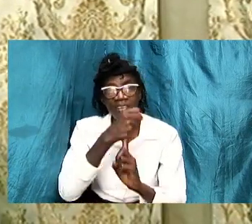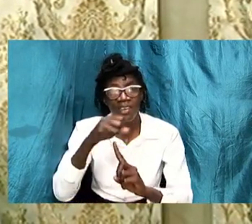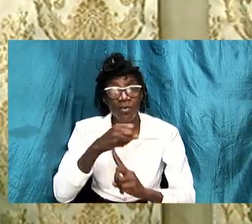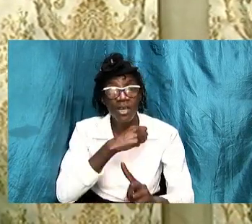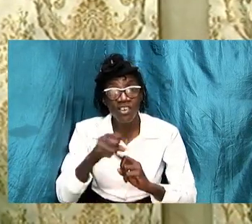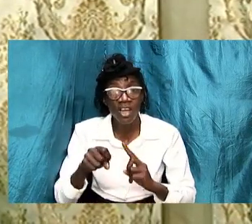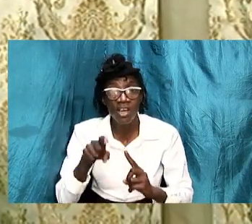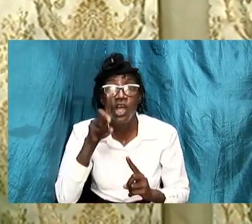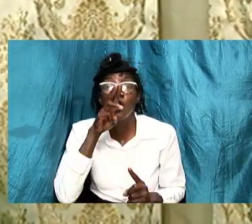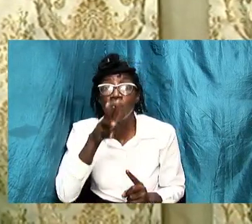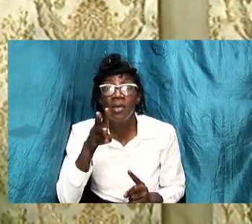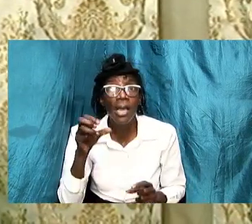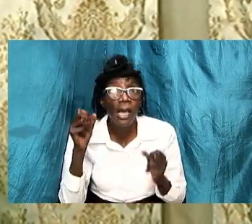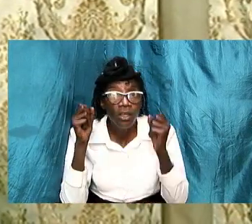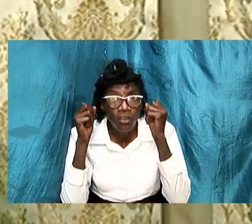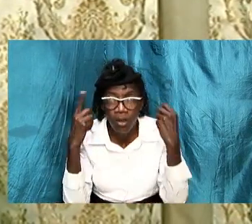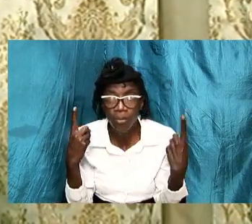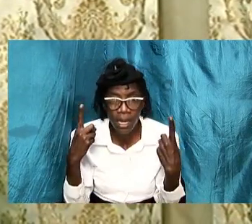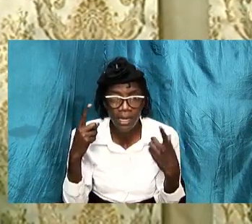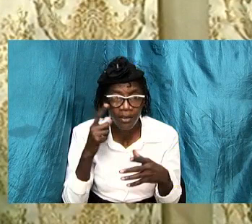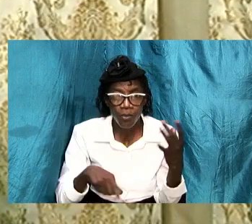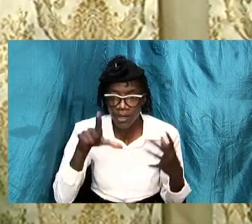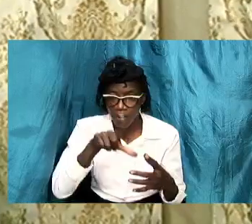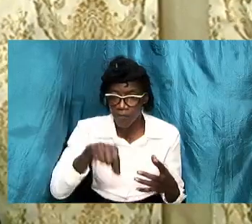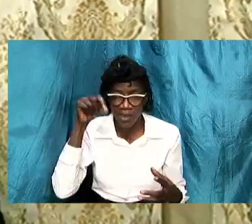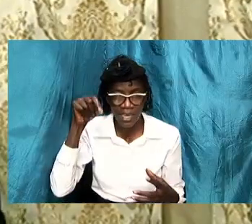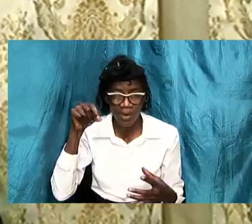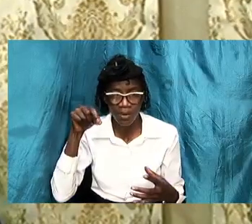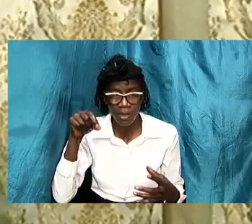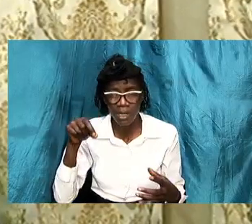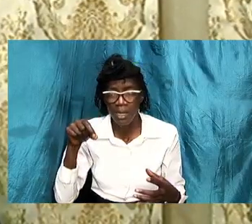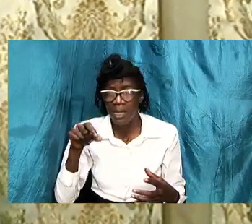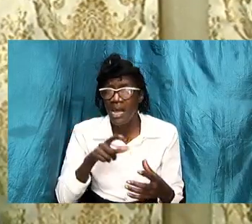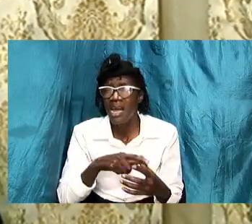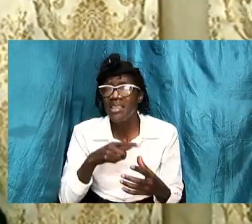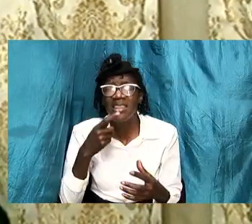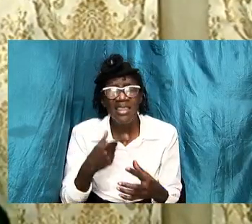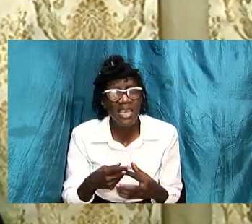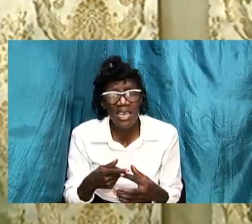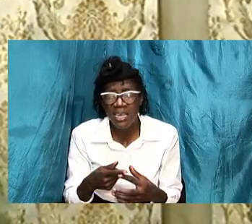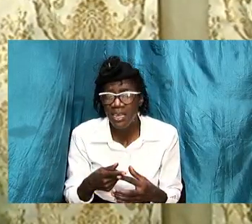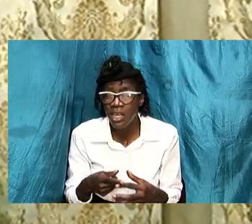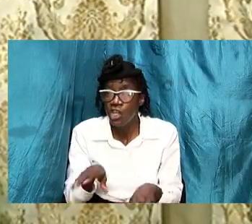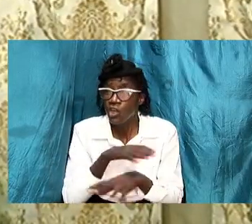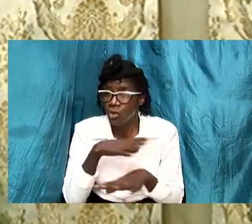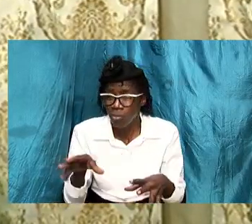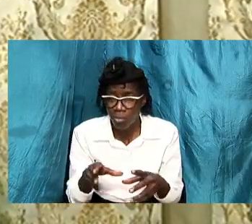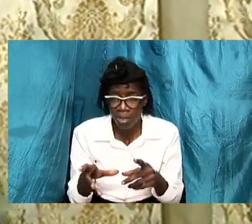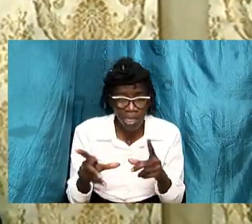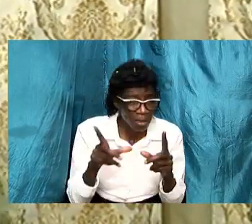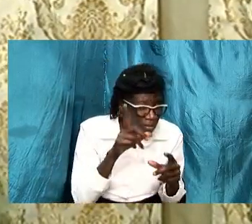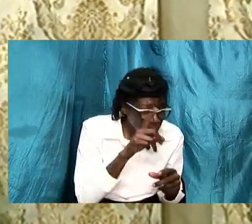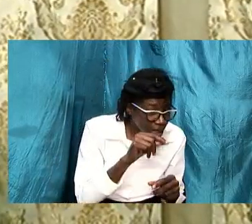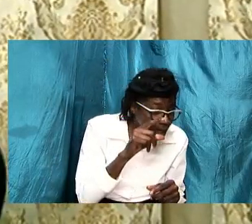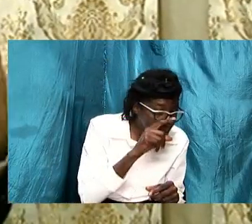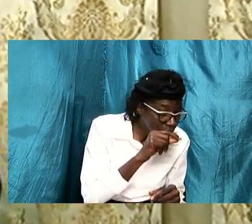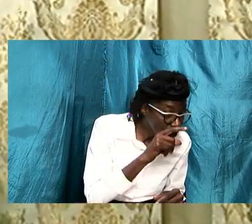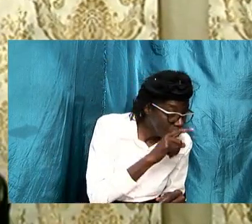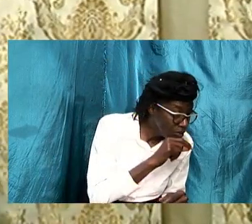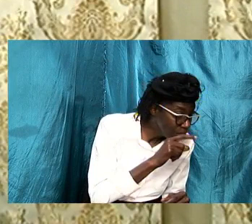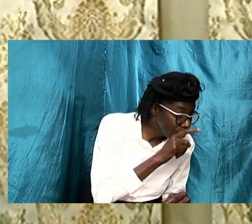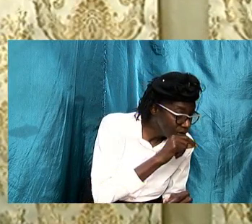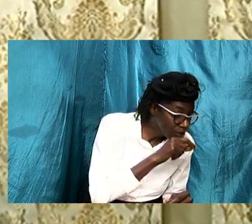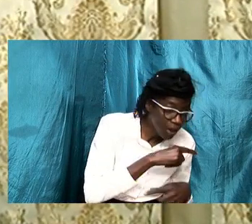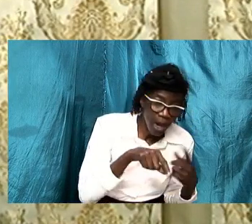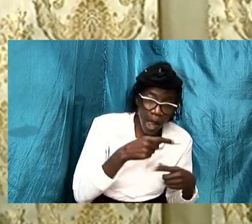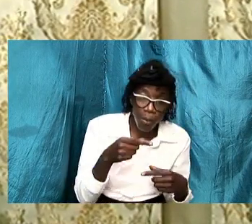find out and therefore become less critical of our spouses because have you ever taken